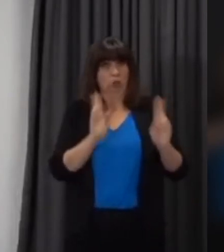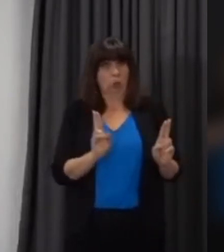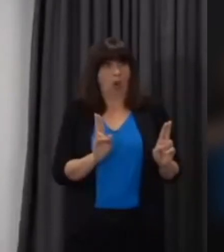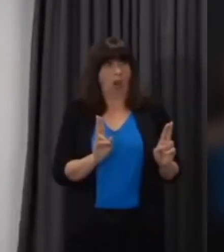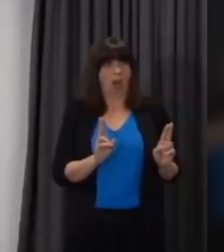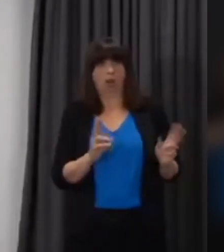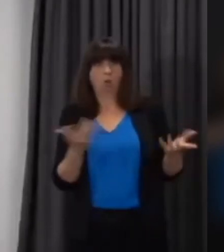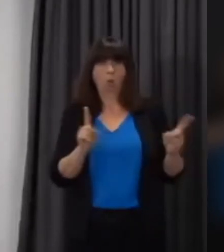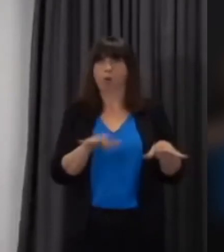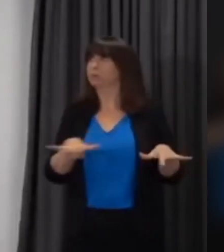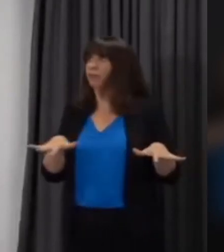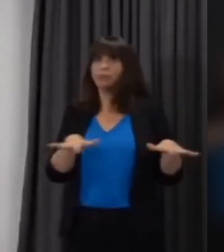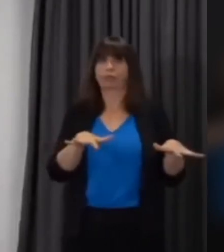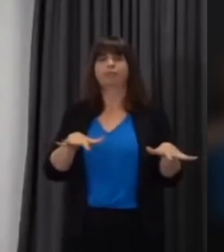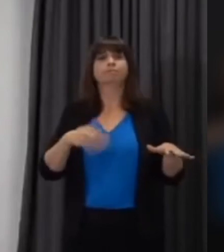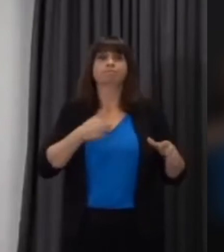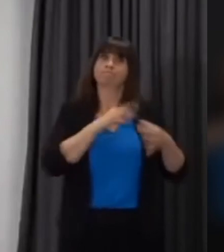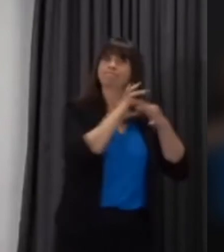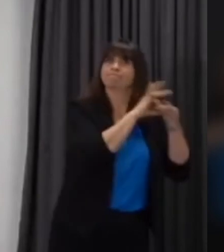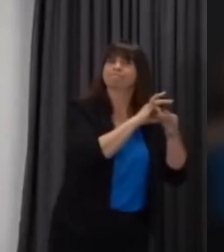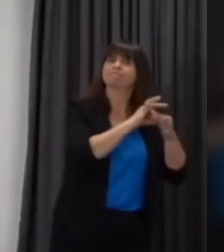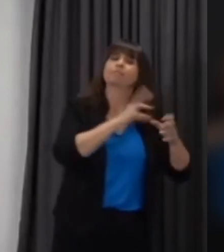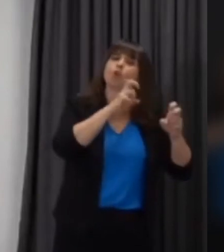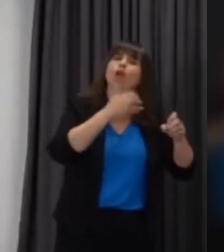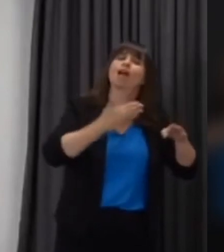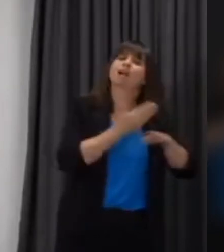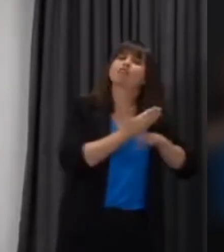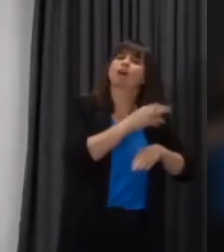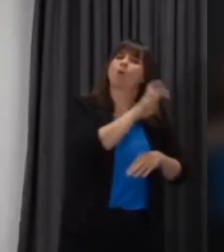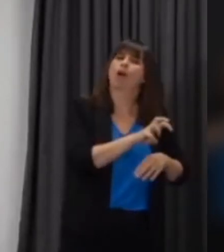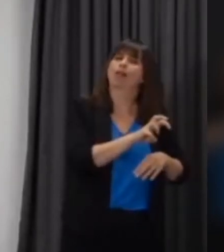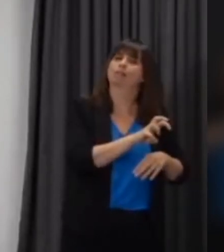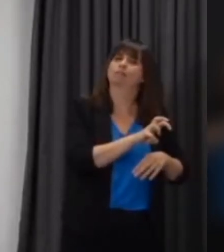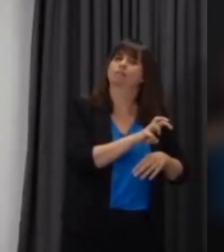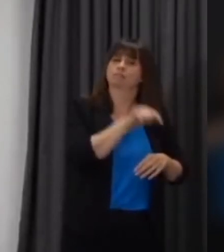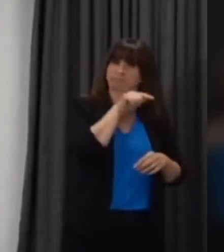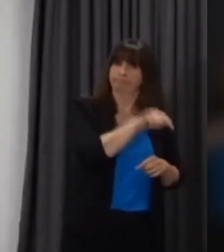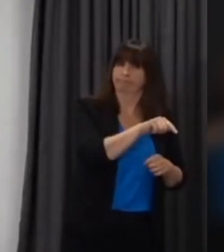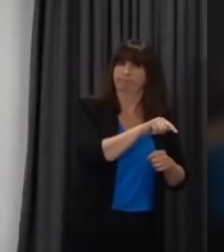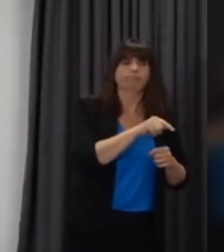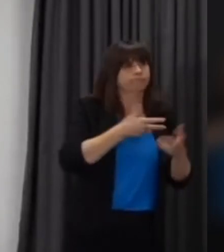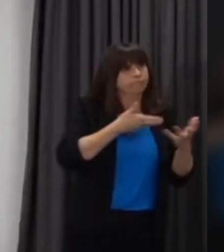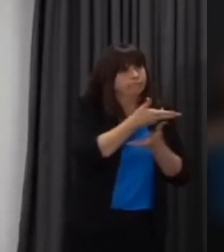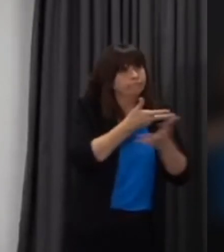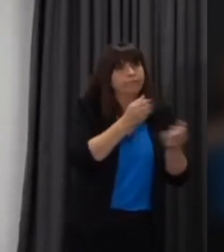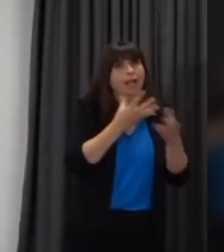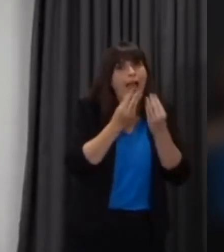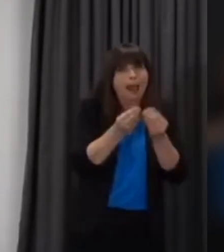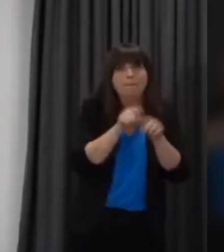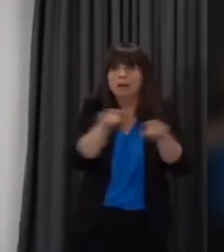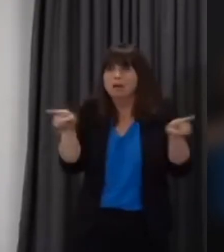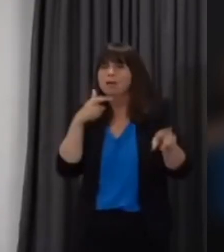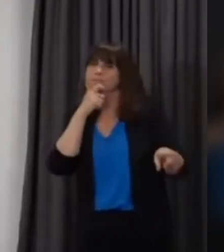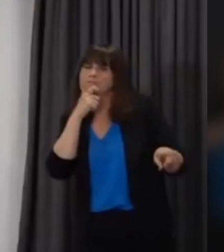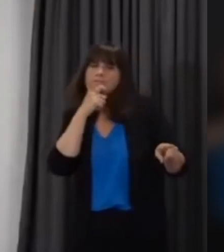wales to make sure that we have an enhanced offer on results day to be able to help students make really good choices and